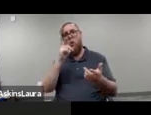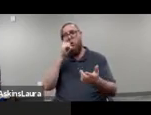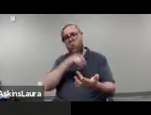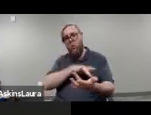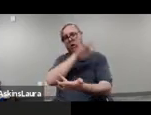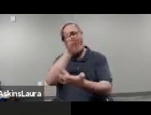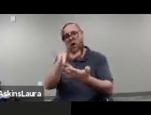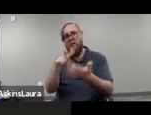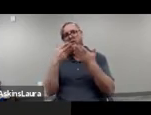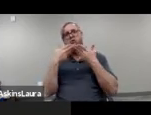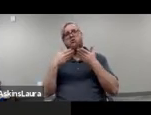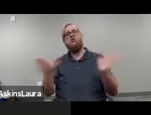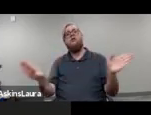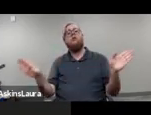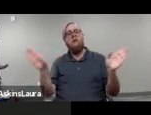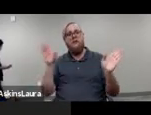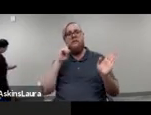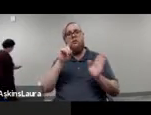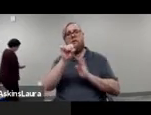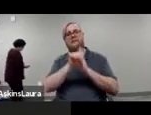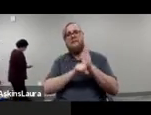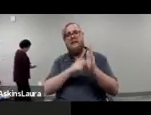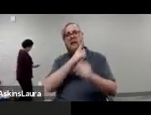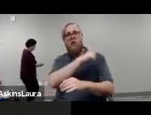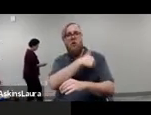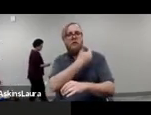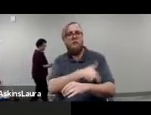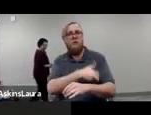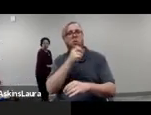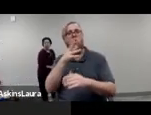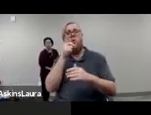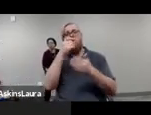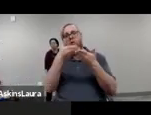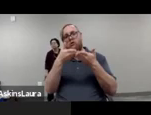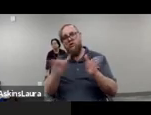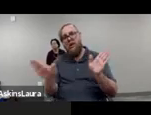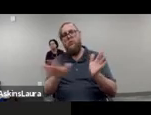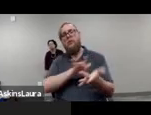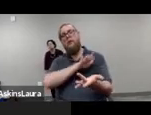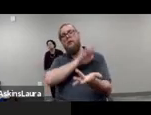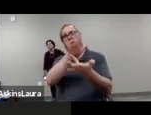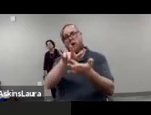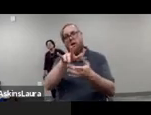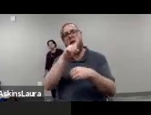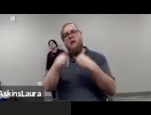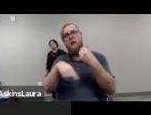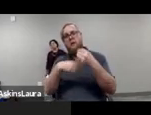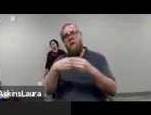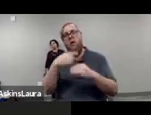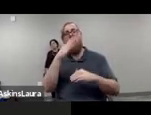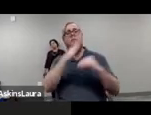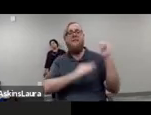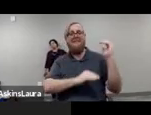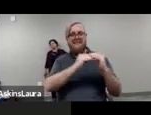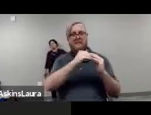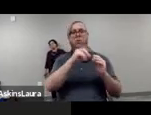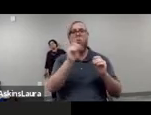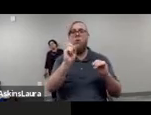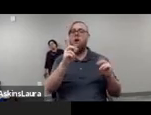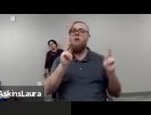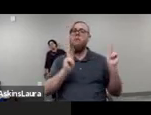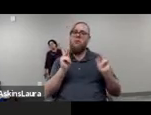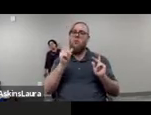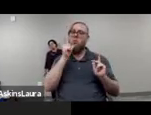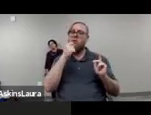generally about reaching out to state hospitals or who generally to reach out to about facilities where people with mental health disabilities